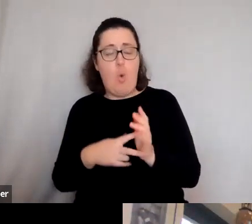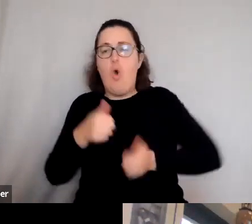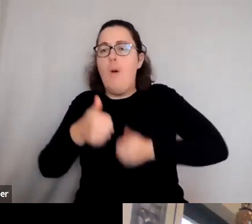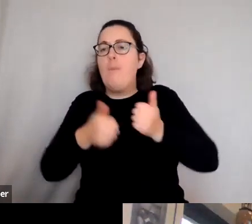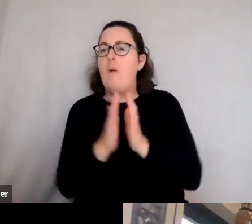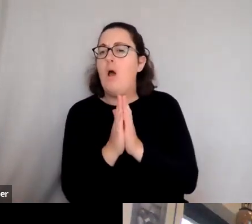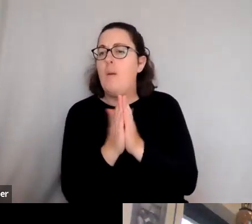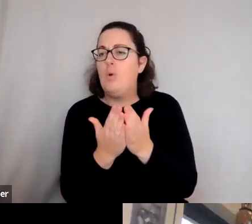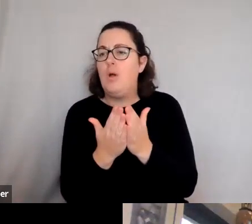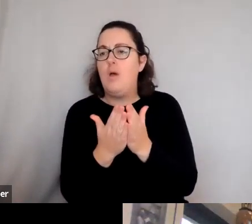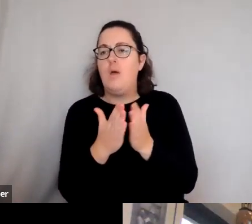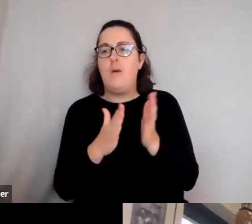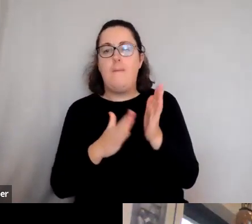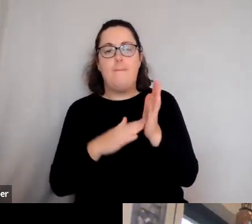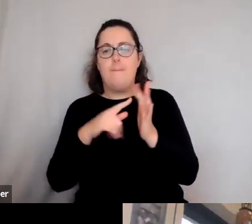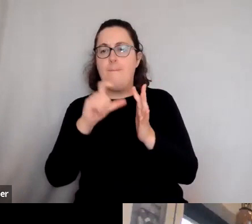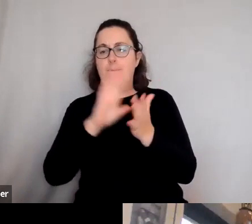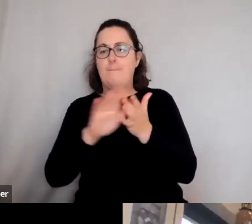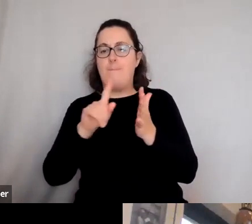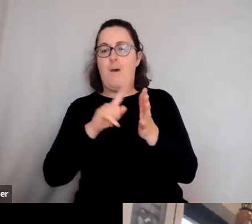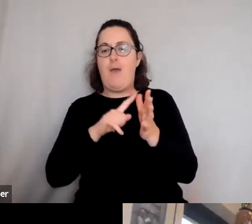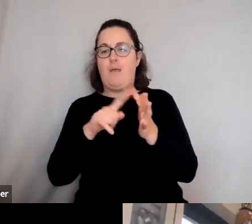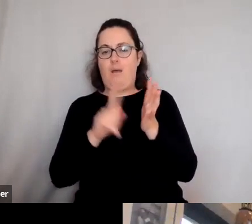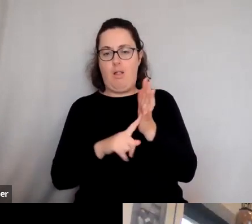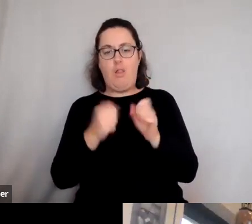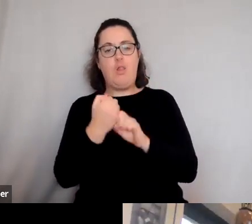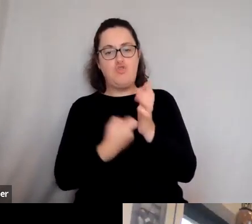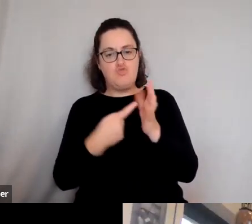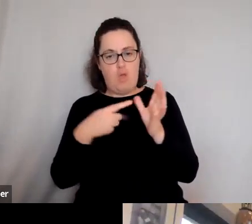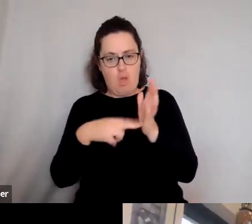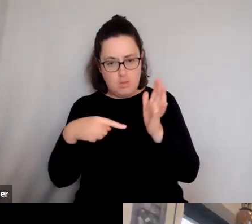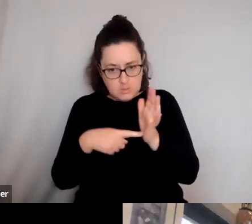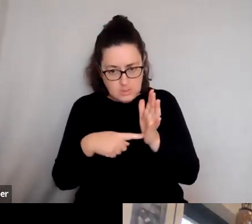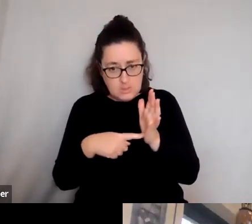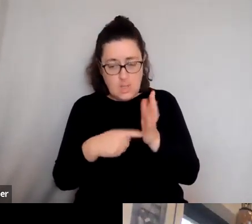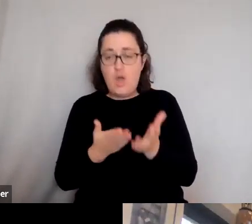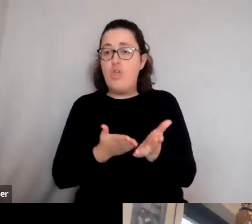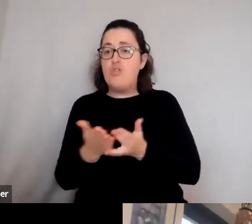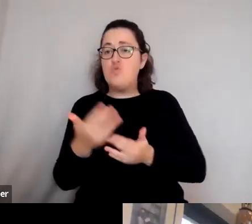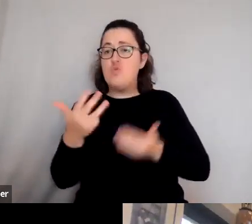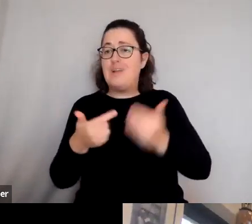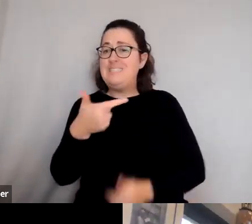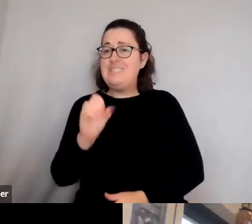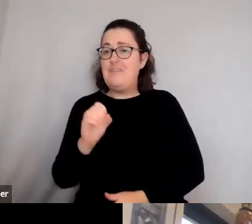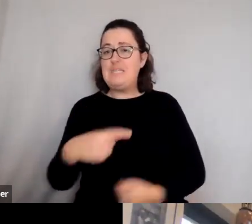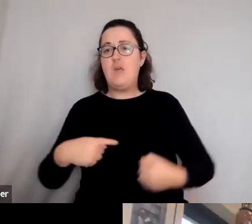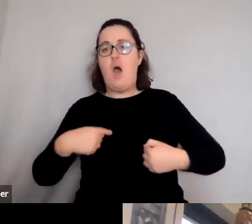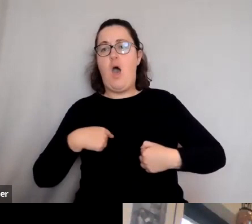people like Michael Grant. And we watched iClaudius in the 70s. You know, so